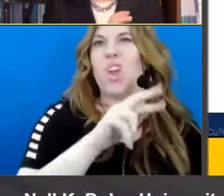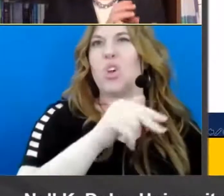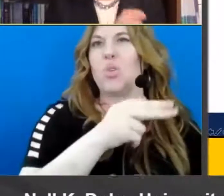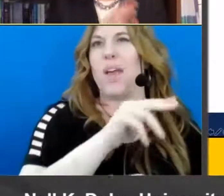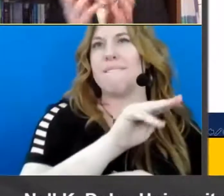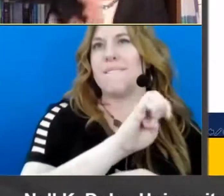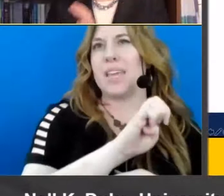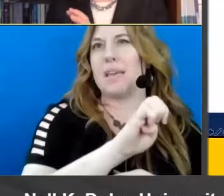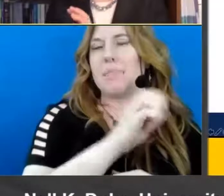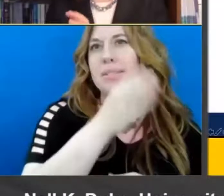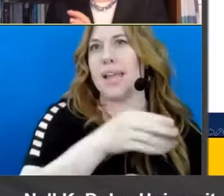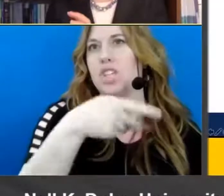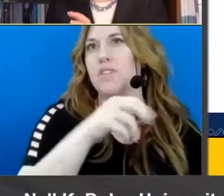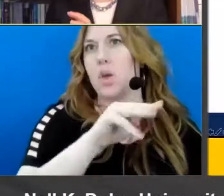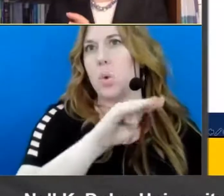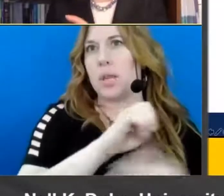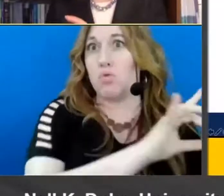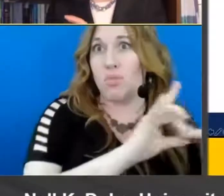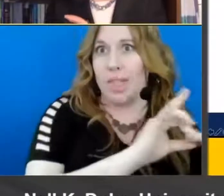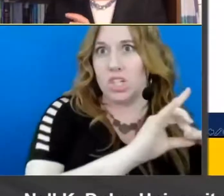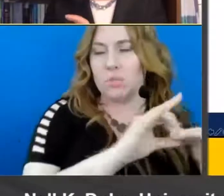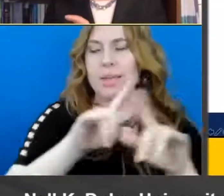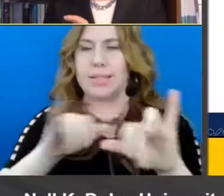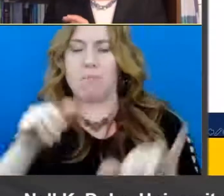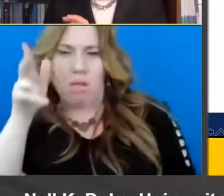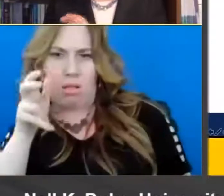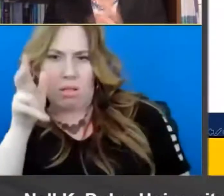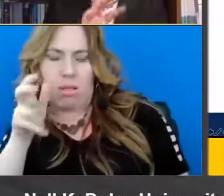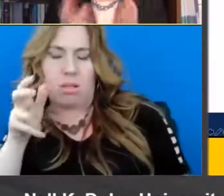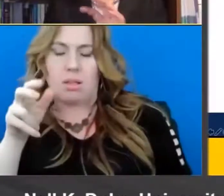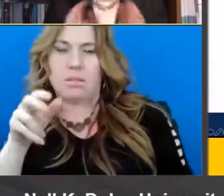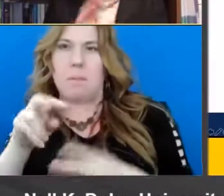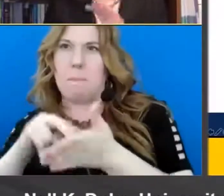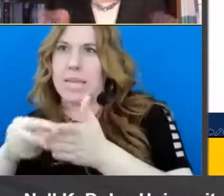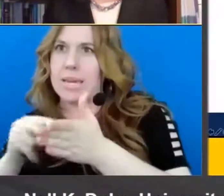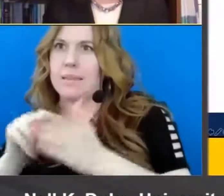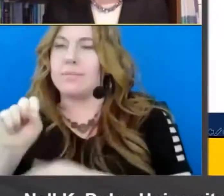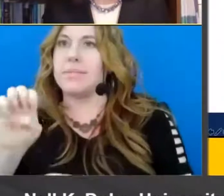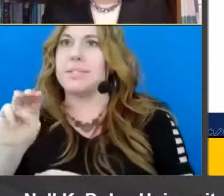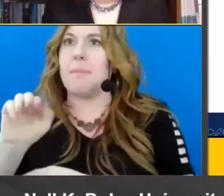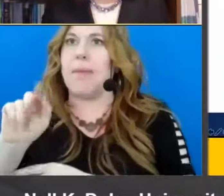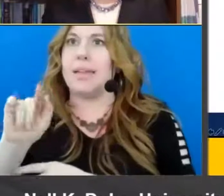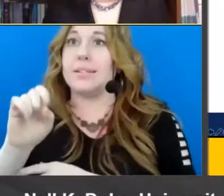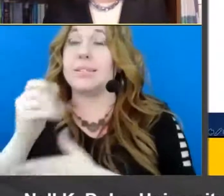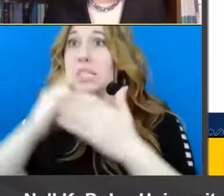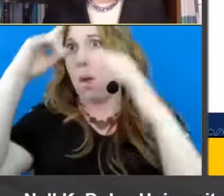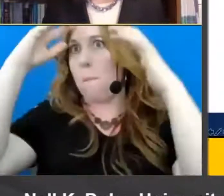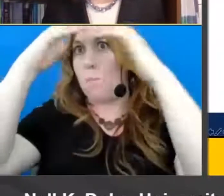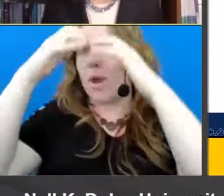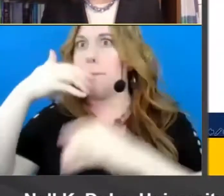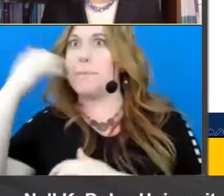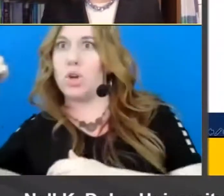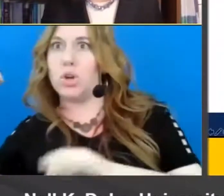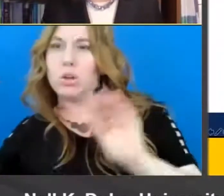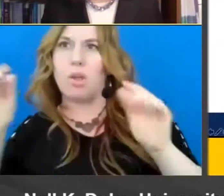and to attend to semantics or meaning um and some brains do that better than others um but uh